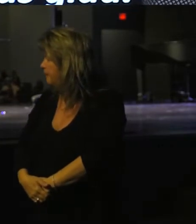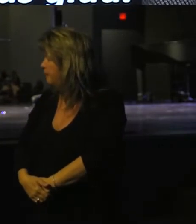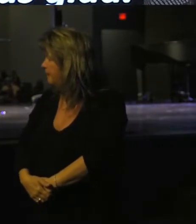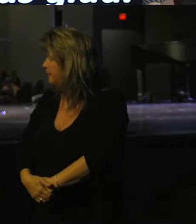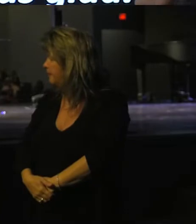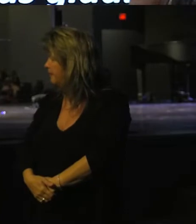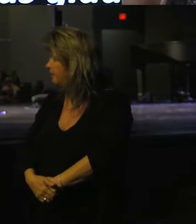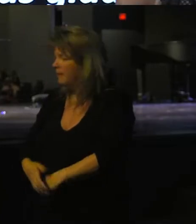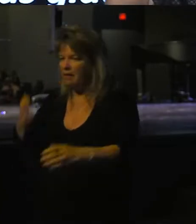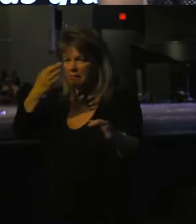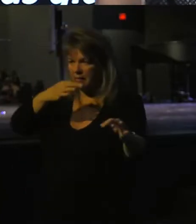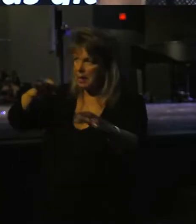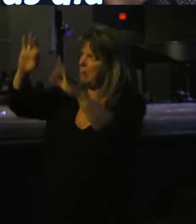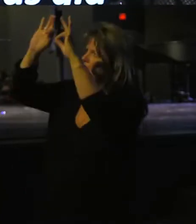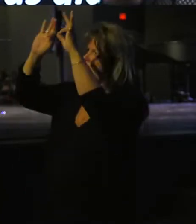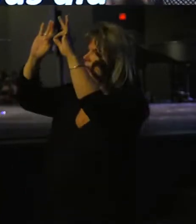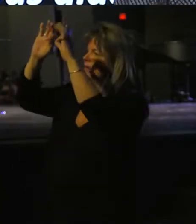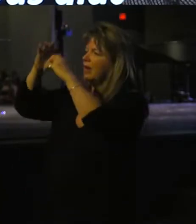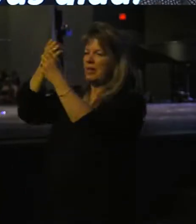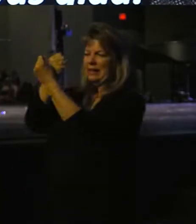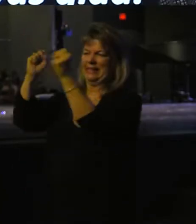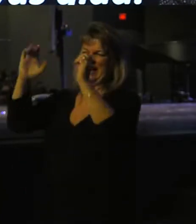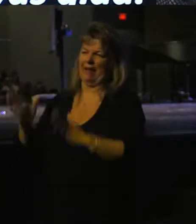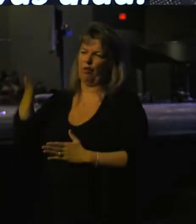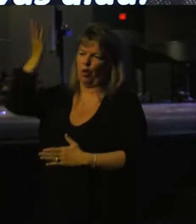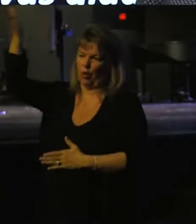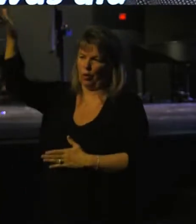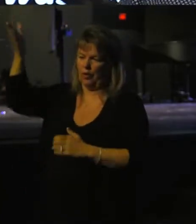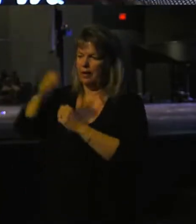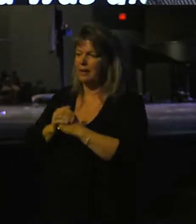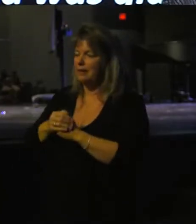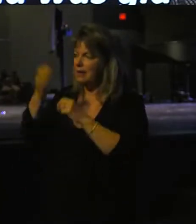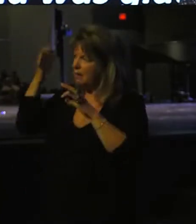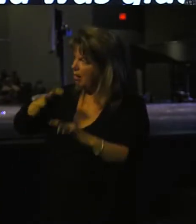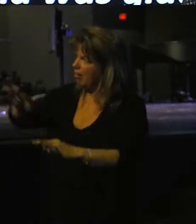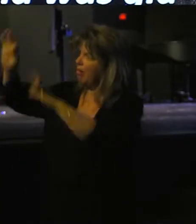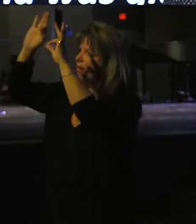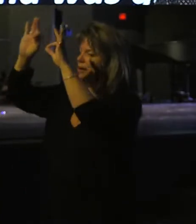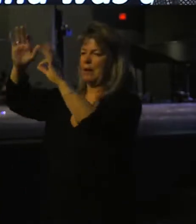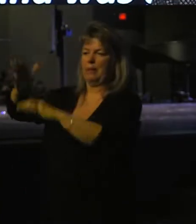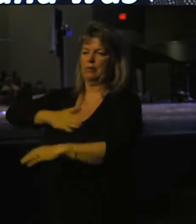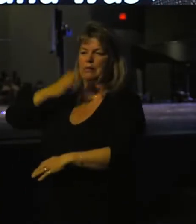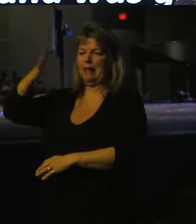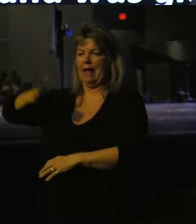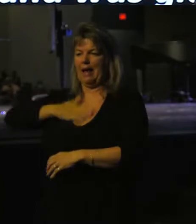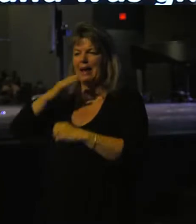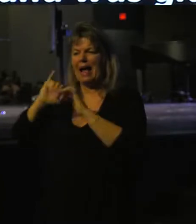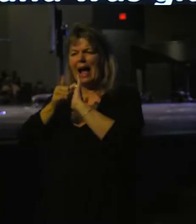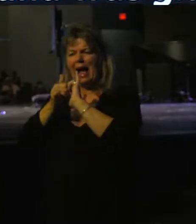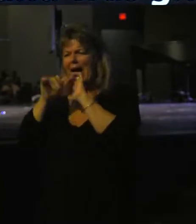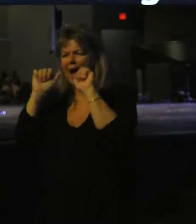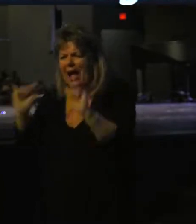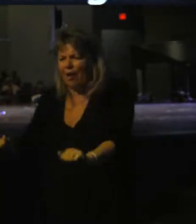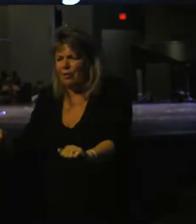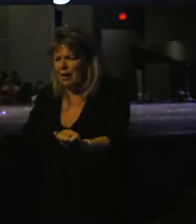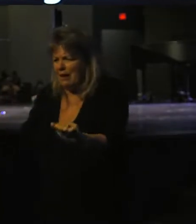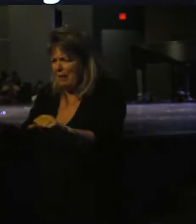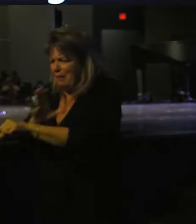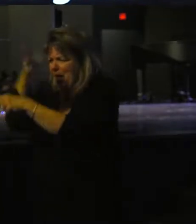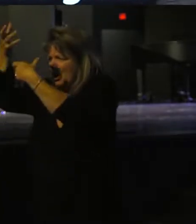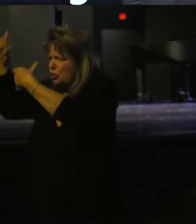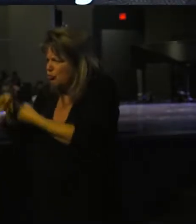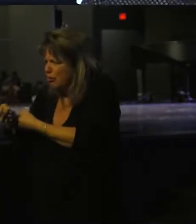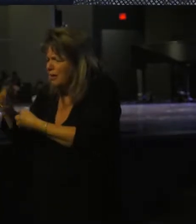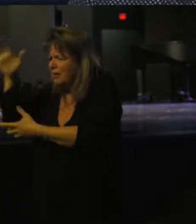I'm keeping my eyes on the Savior. It says he looked up and he was glad. How could he have complete trust